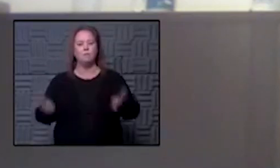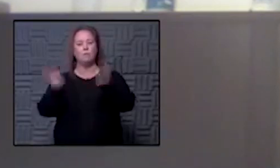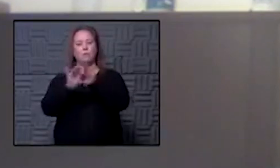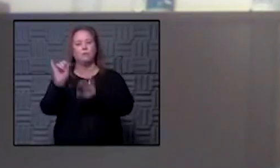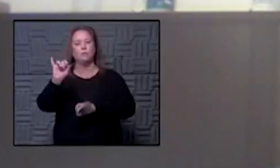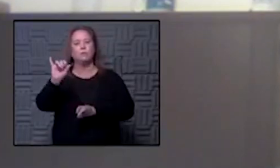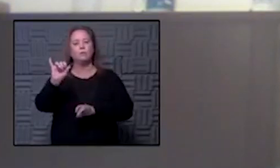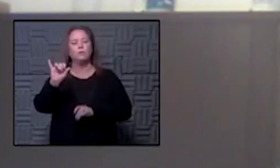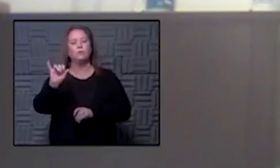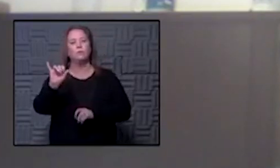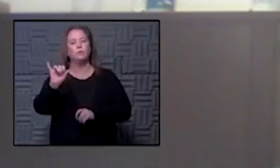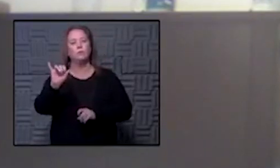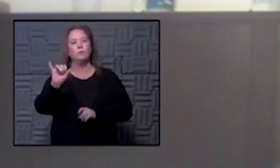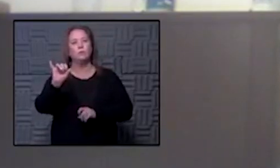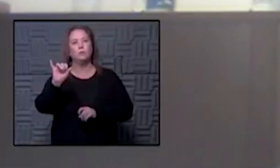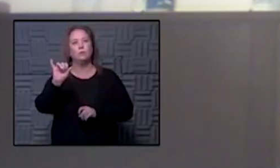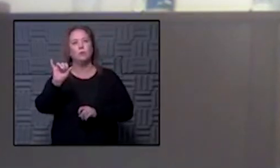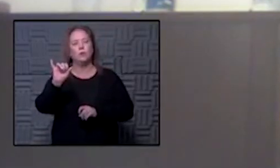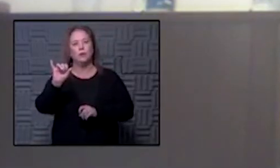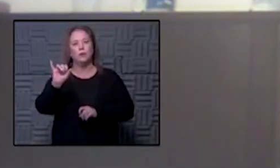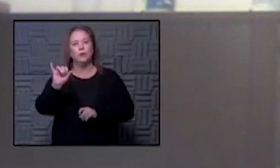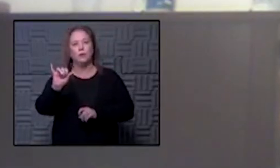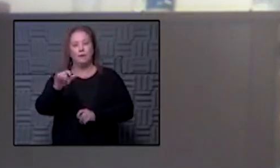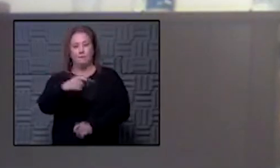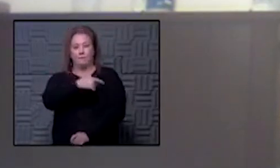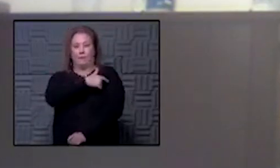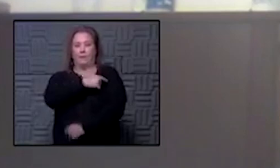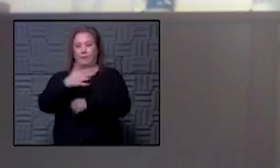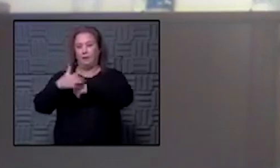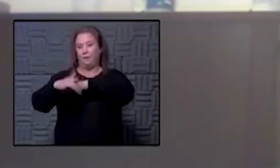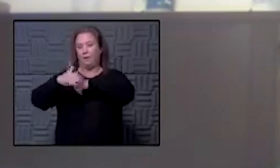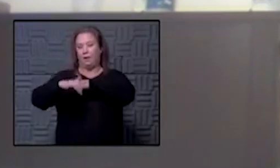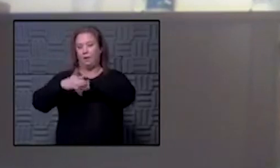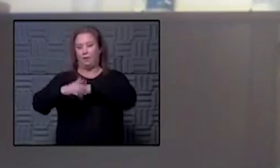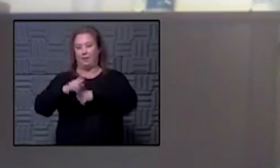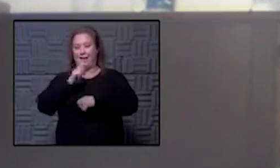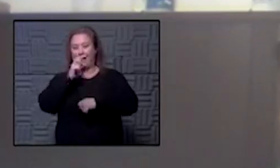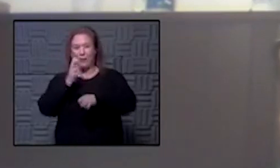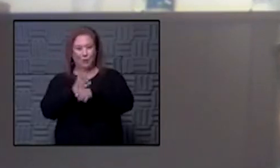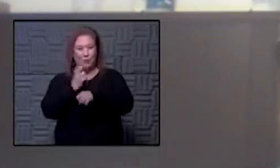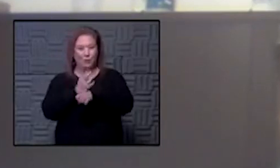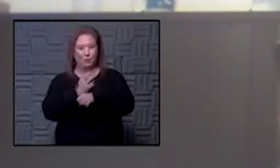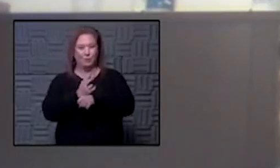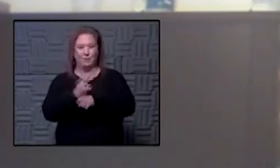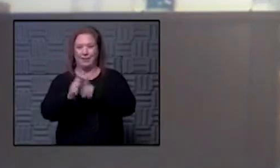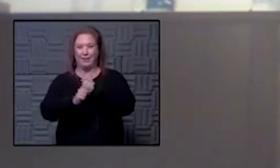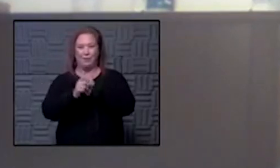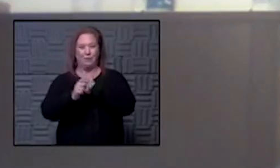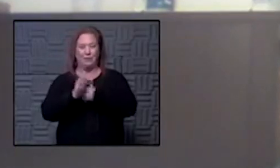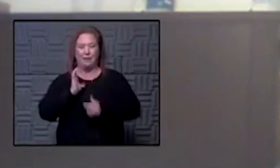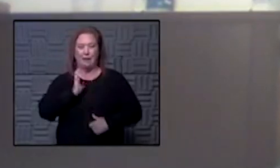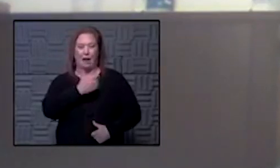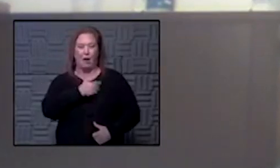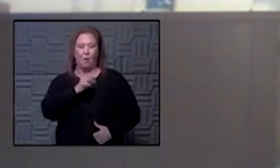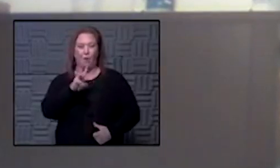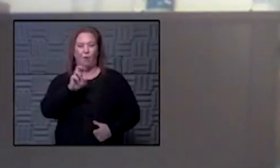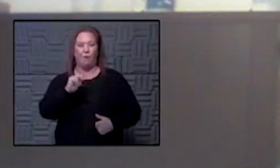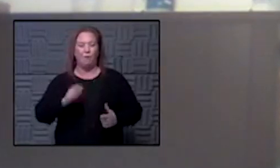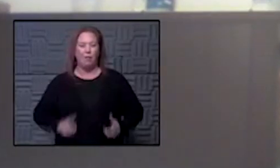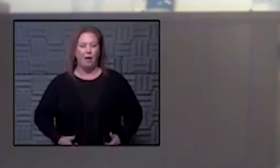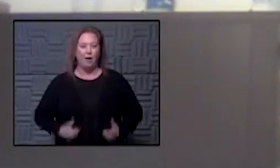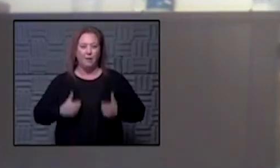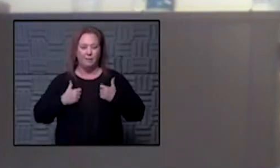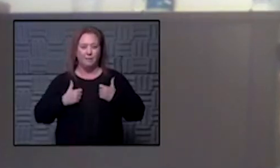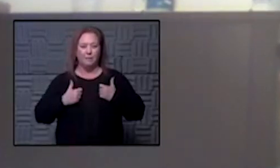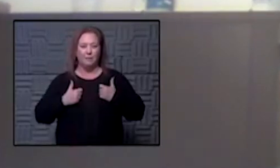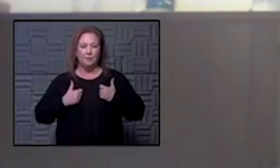fact that to have vaccine available and not use it is is only risking our own life and and we